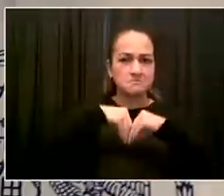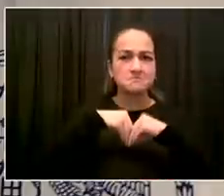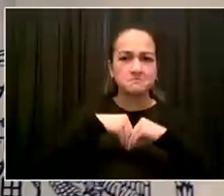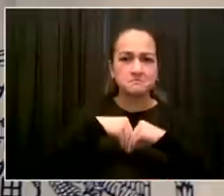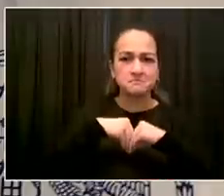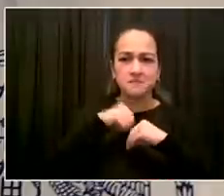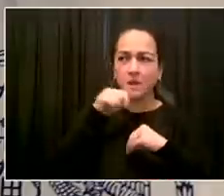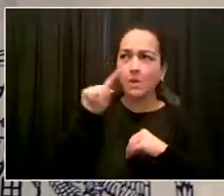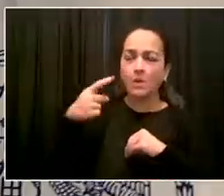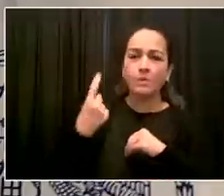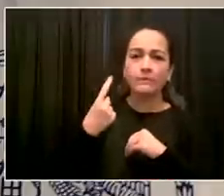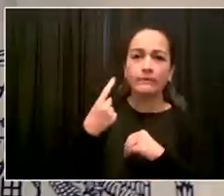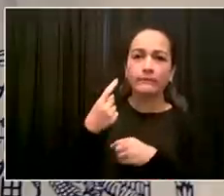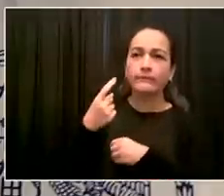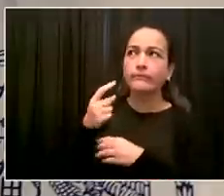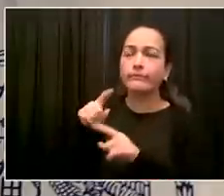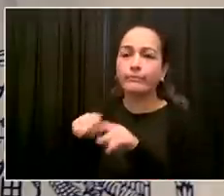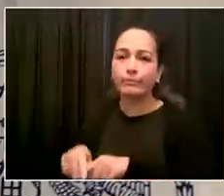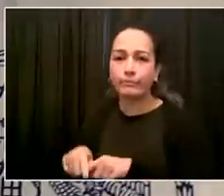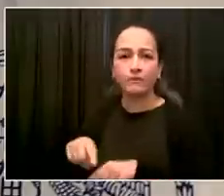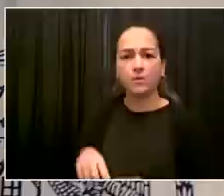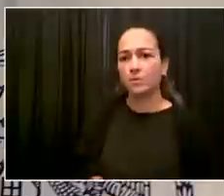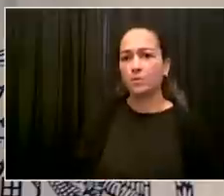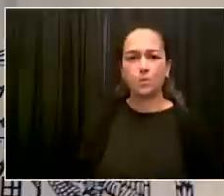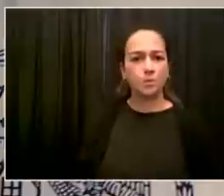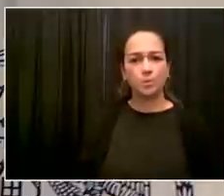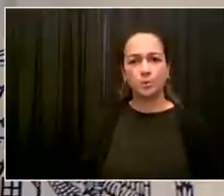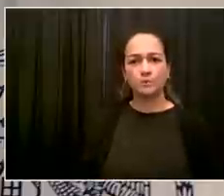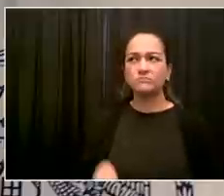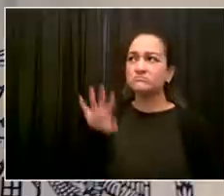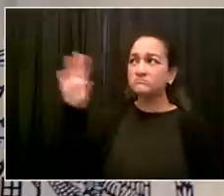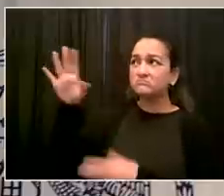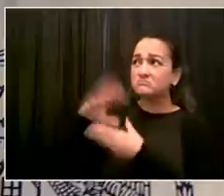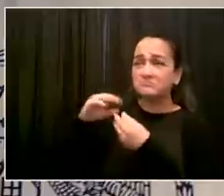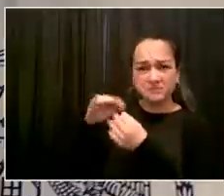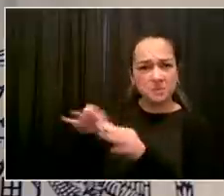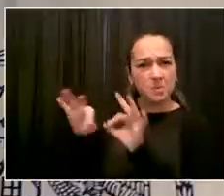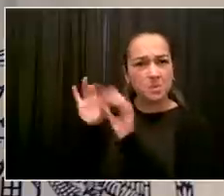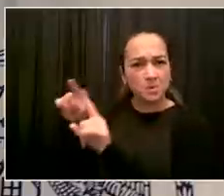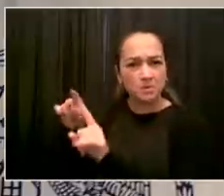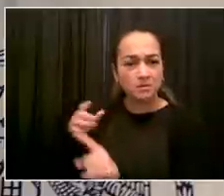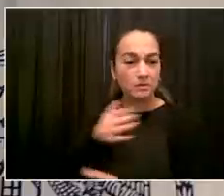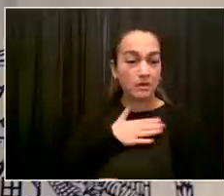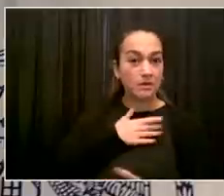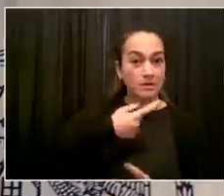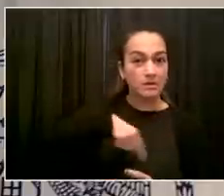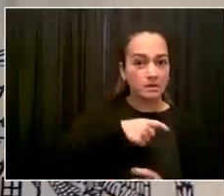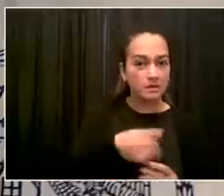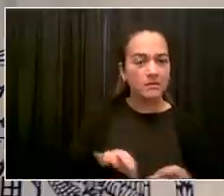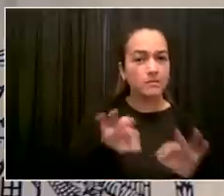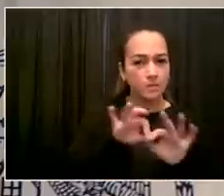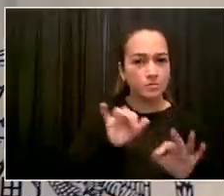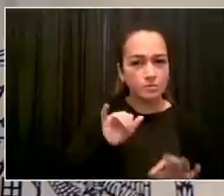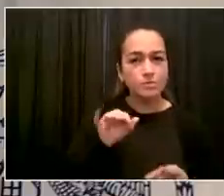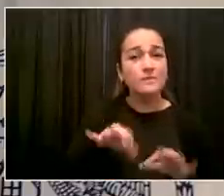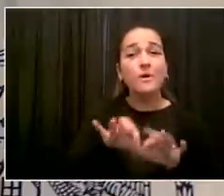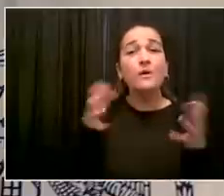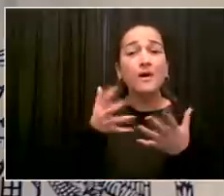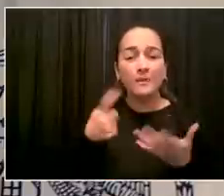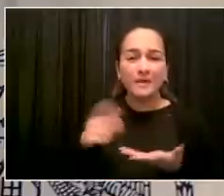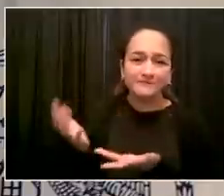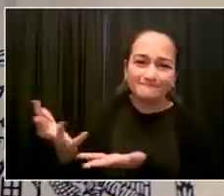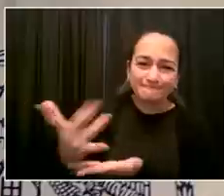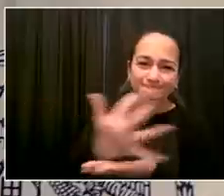we wouldn't have gotten any other place. A faster, better information, information that might have gotten lost in other bureaucracies. Bluntly,